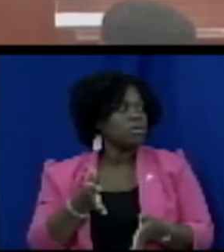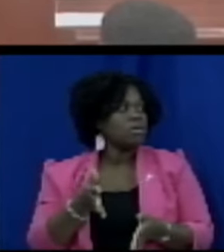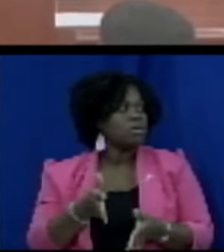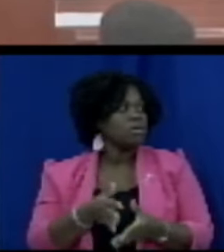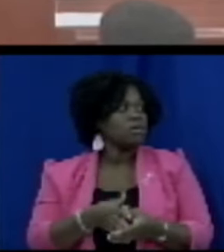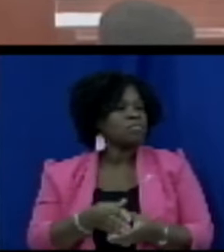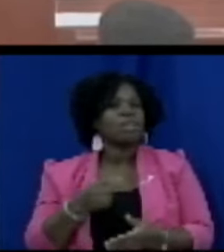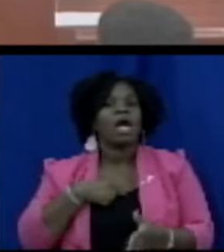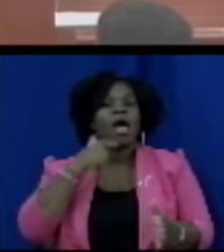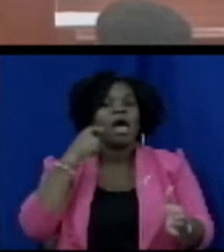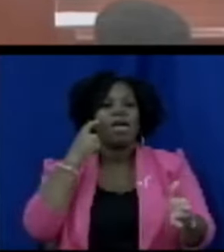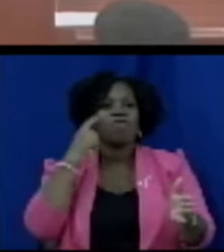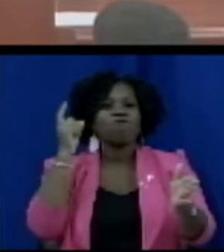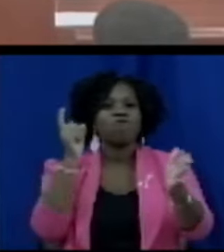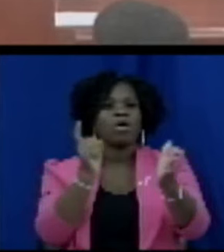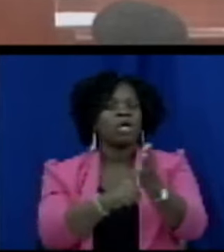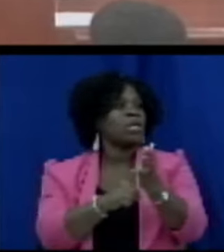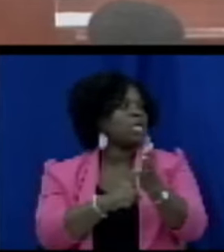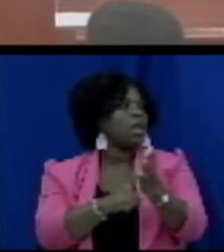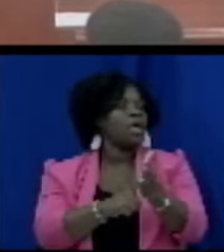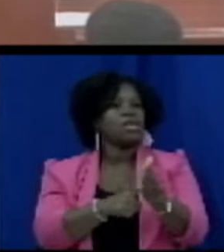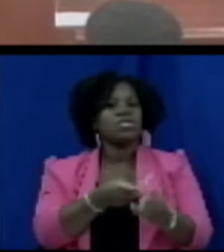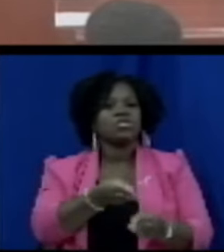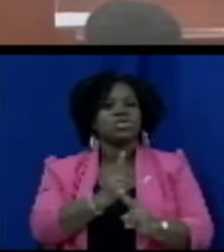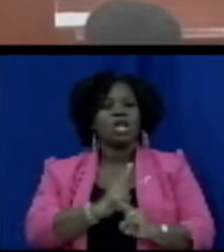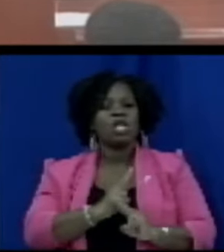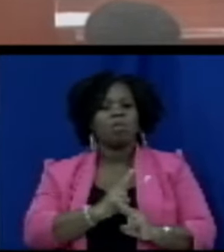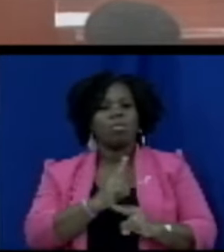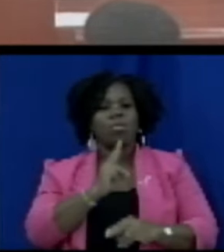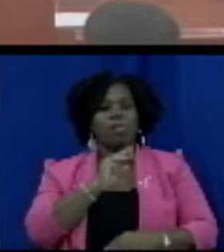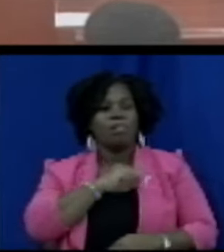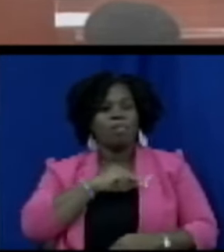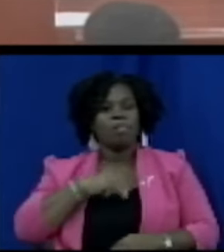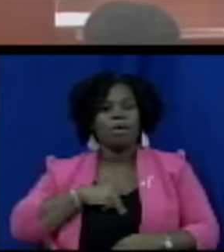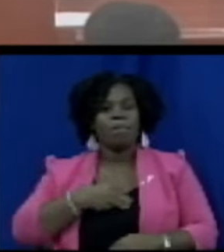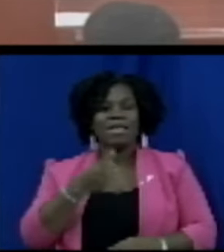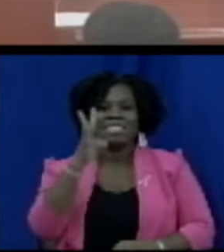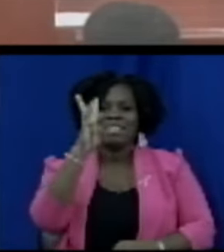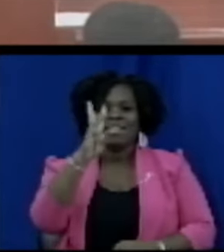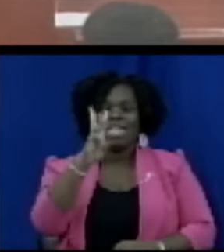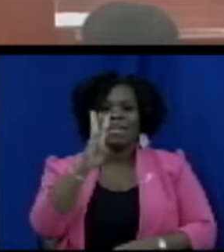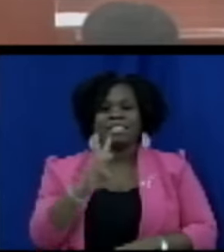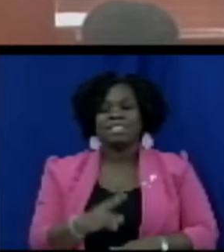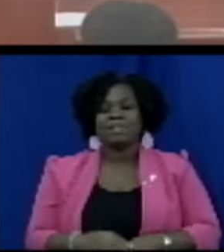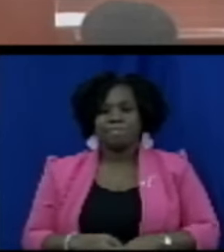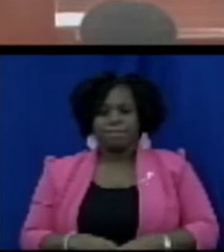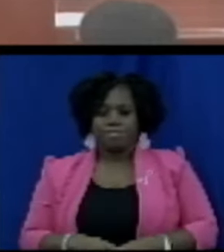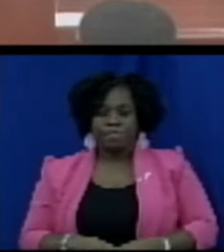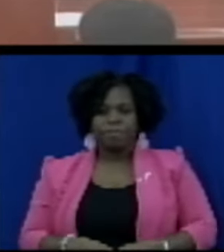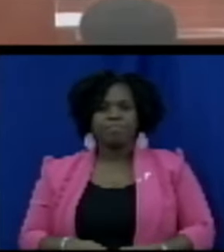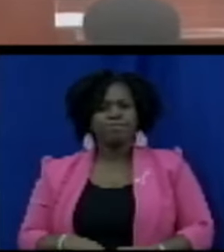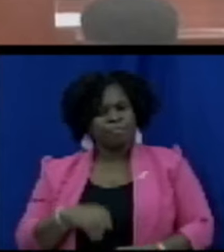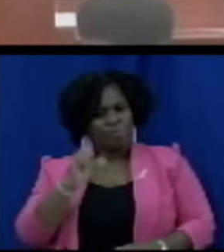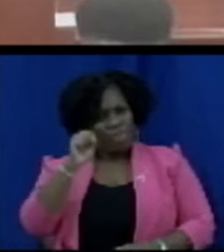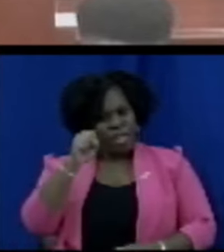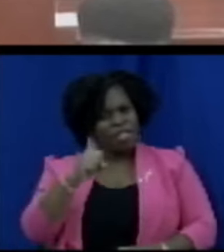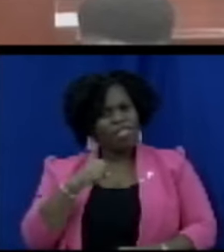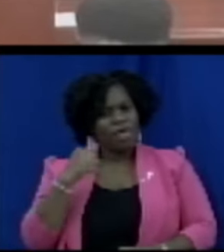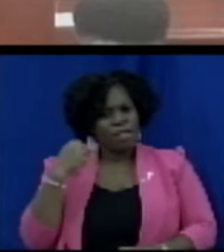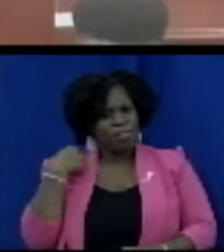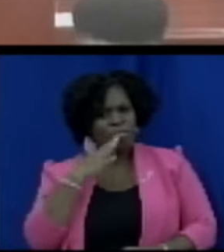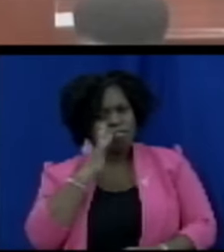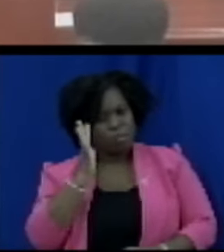I recognize the Honorable Member for number 6 to do his wrap up Right Thank you Madam Speaker